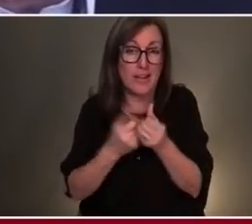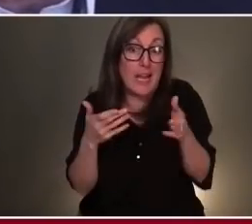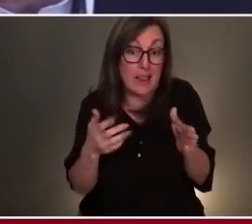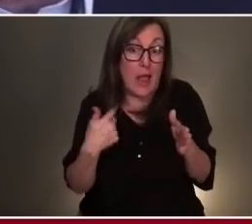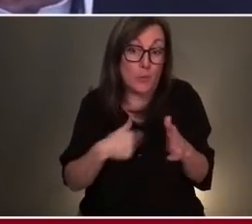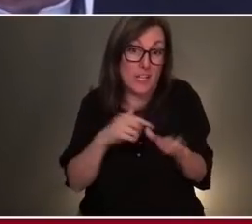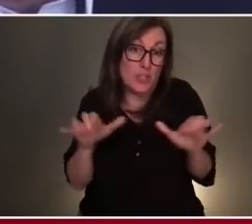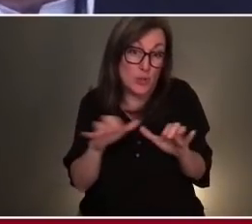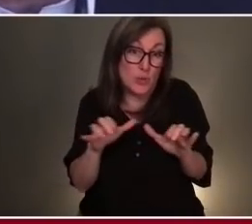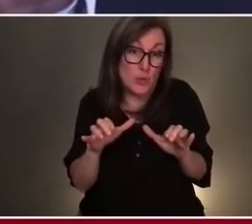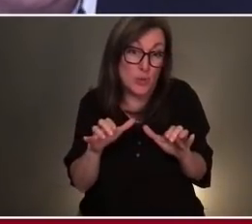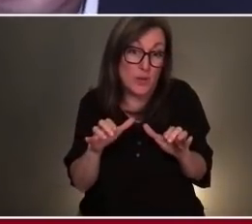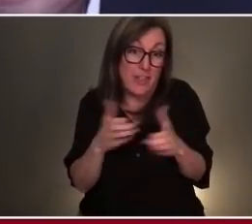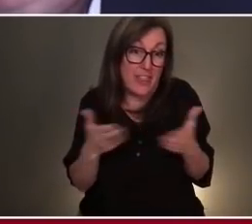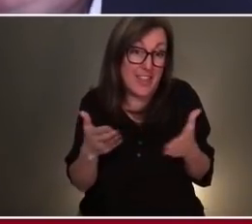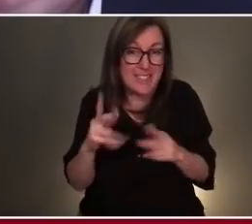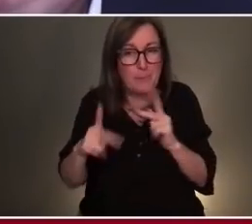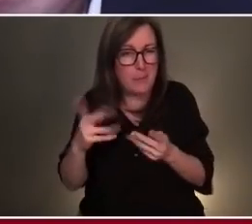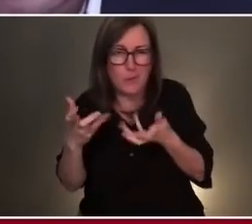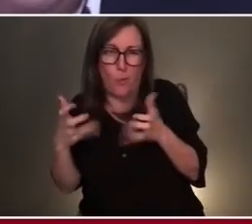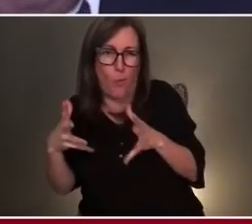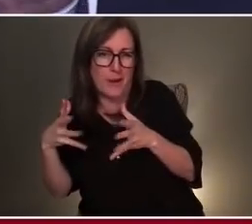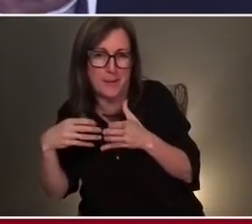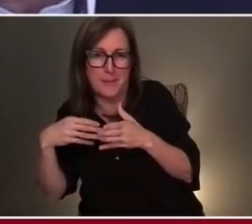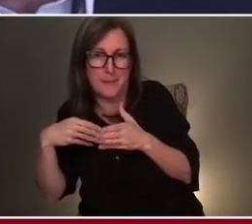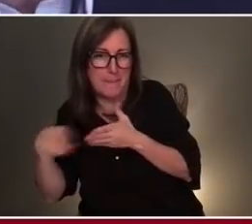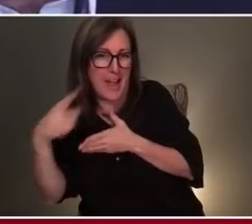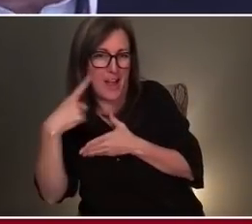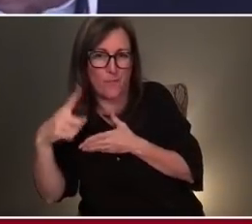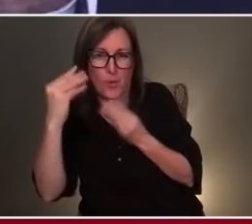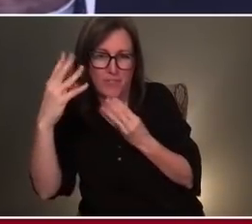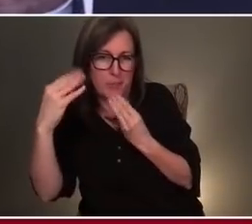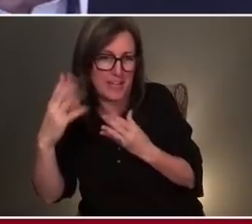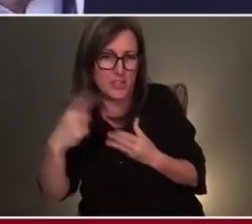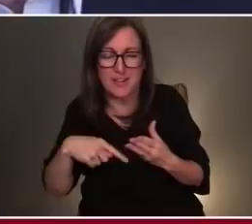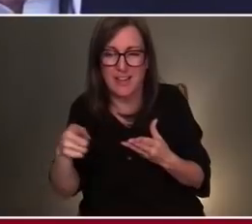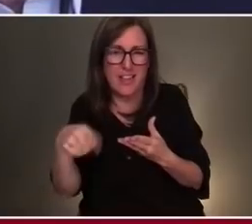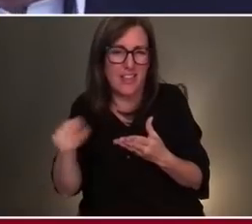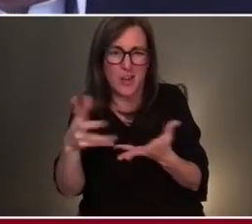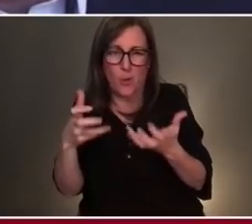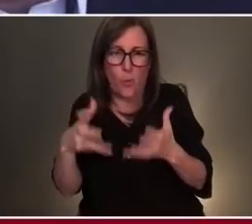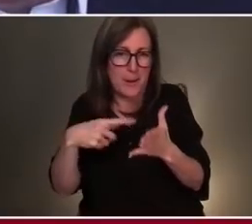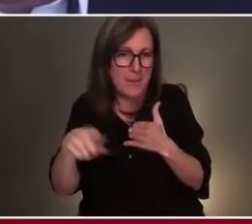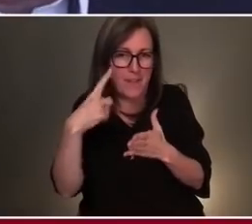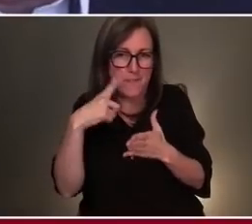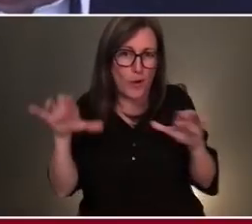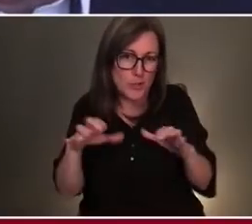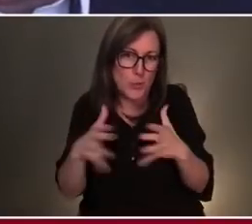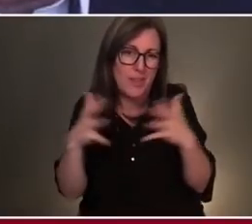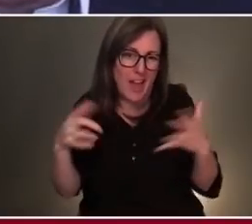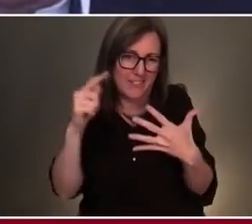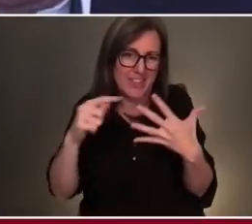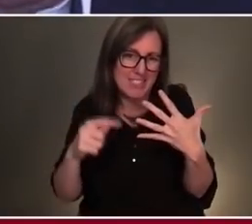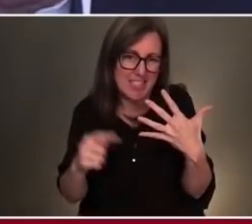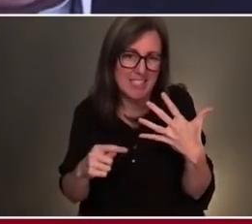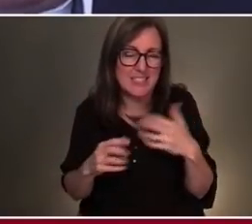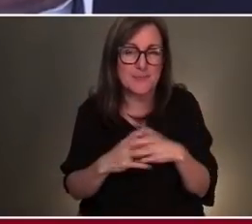people won't pay for. People don't want to pay for information. They don't want to pay you to do a lot of these things. And so the whole